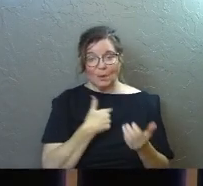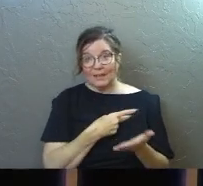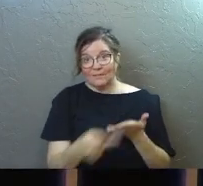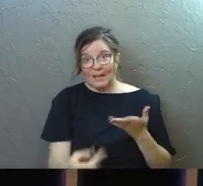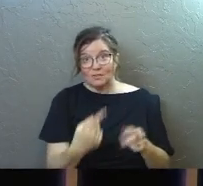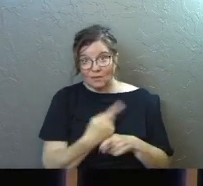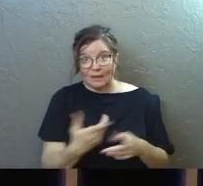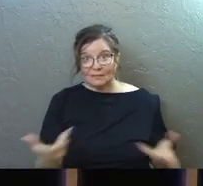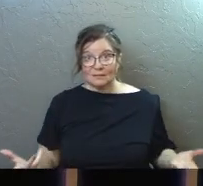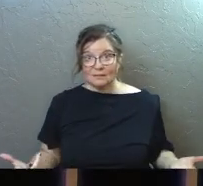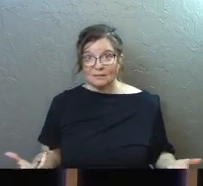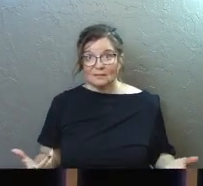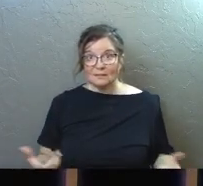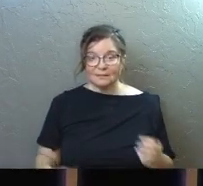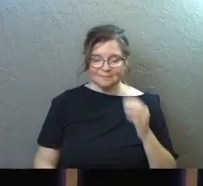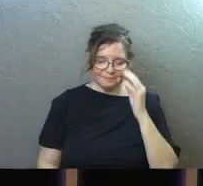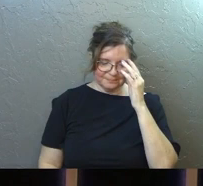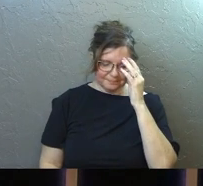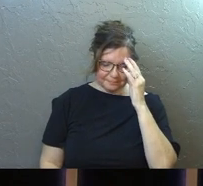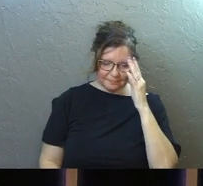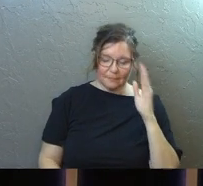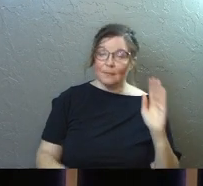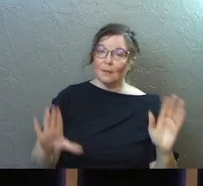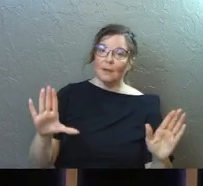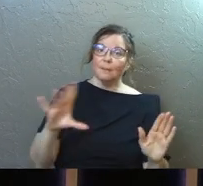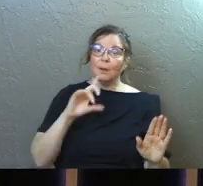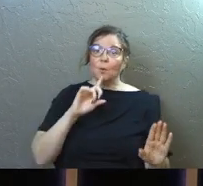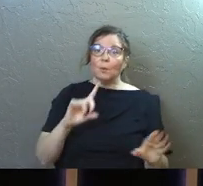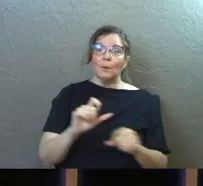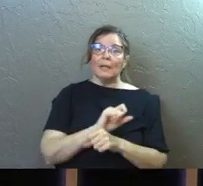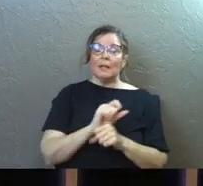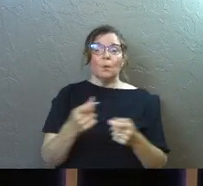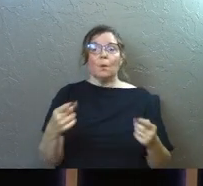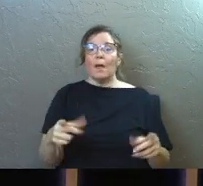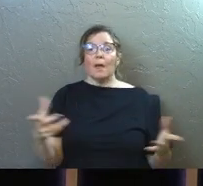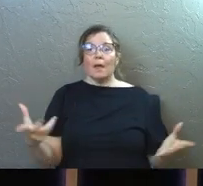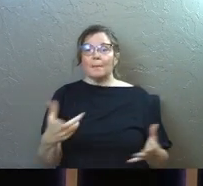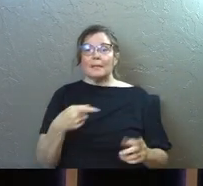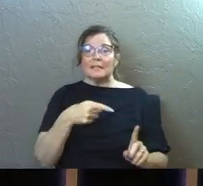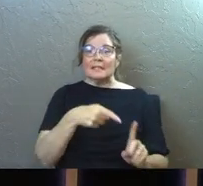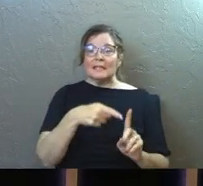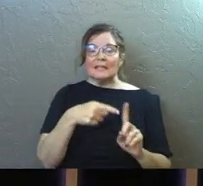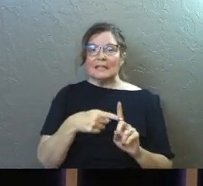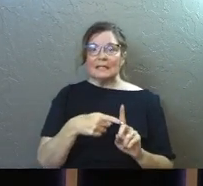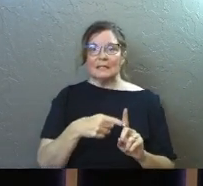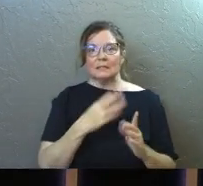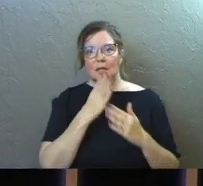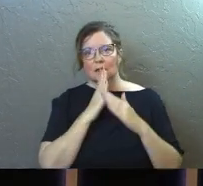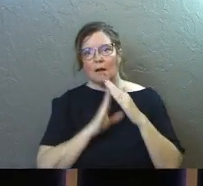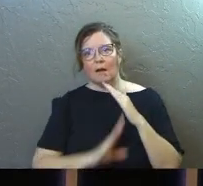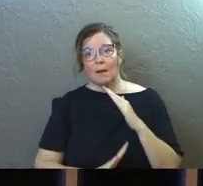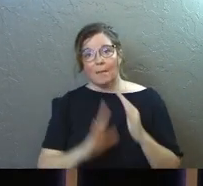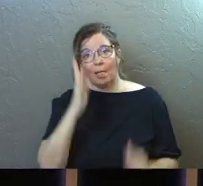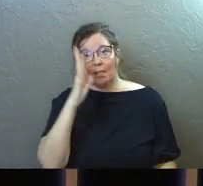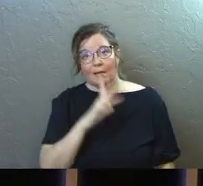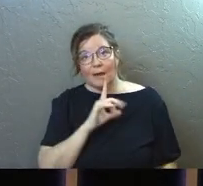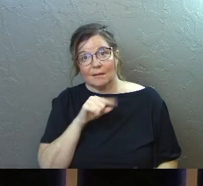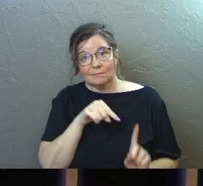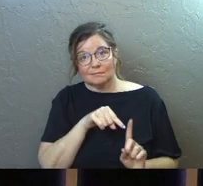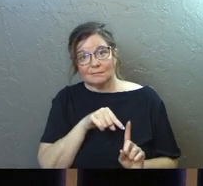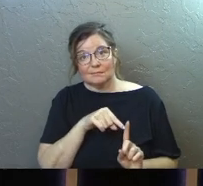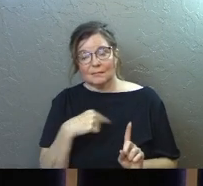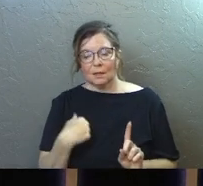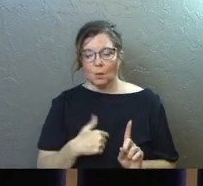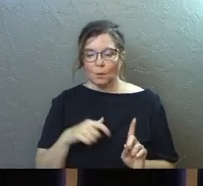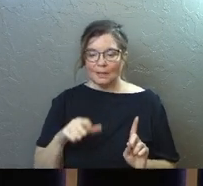he fails, right? But really what happens is he's such a humble guy and we get to,